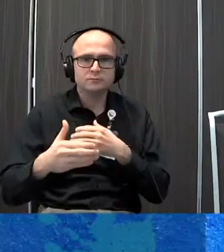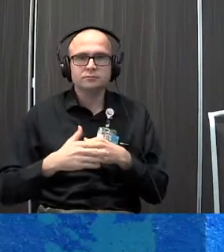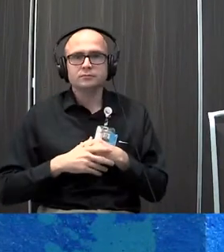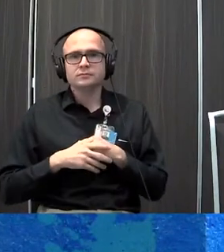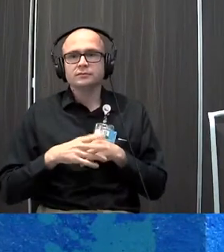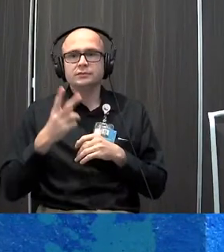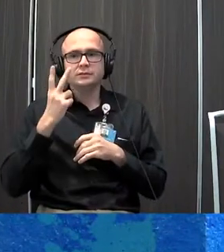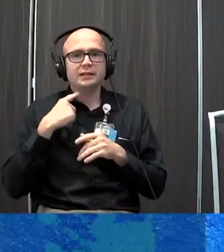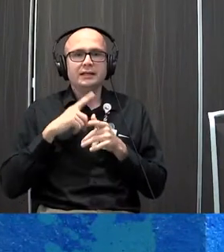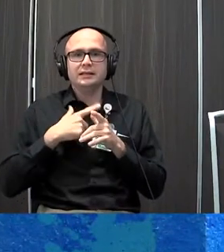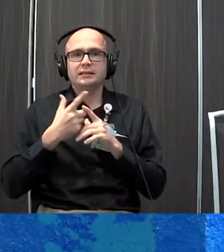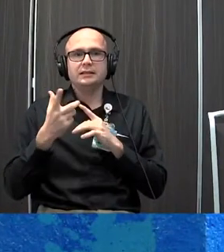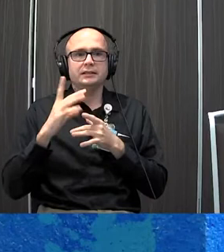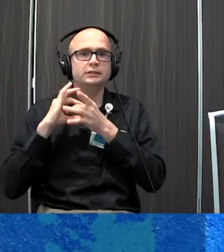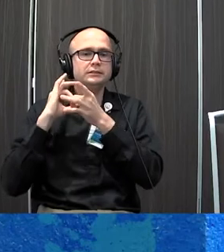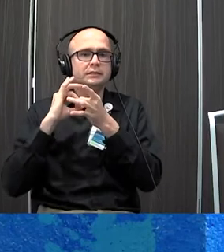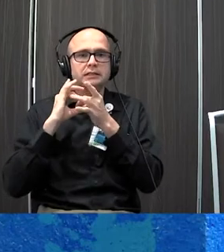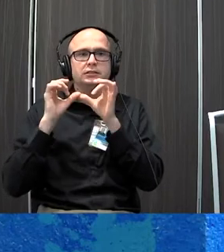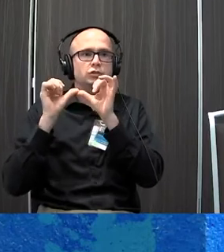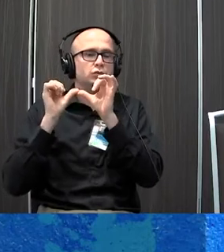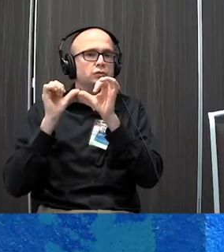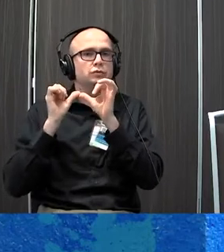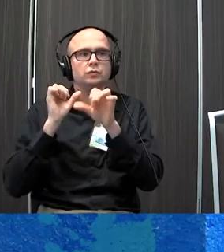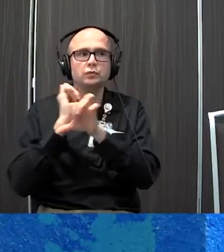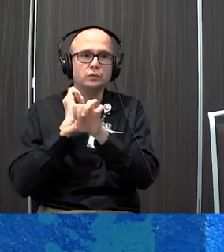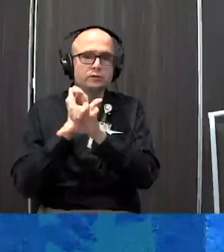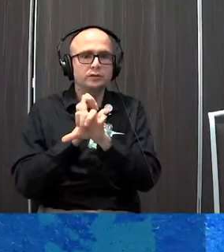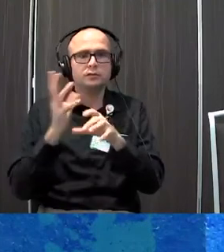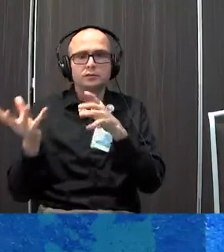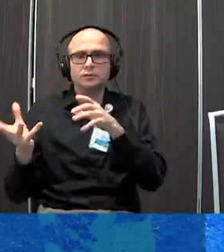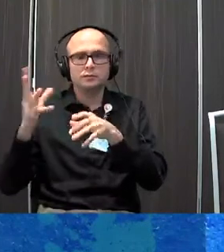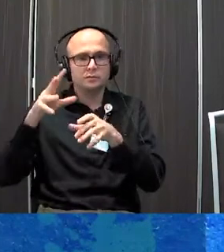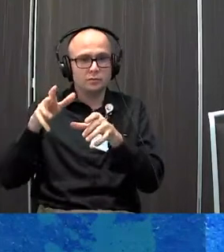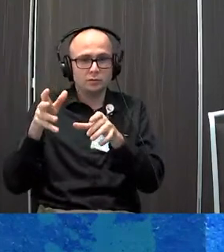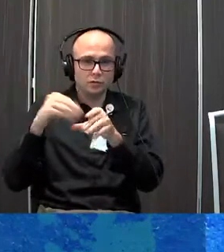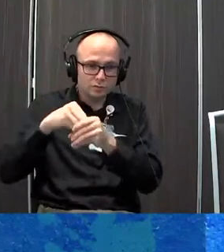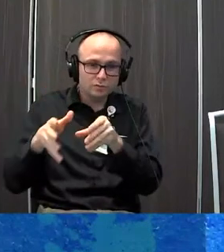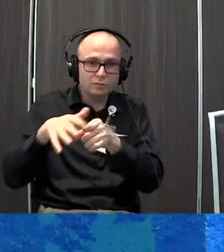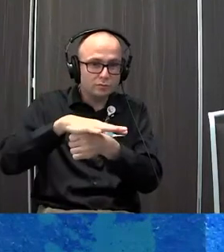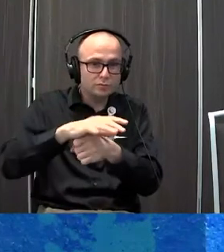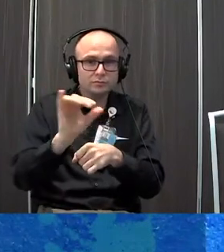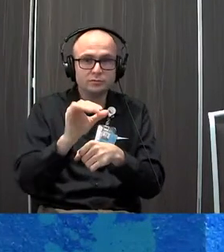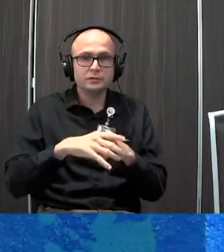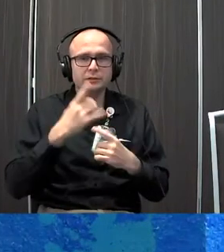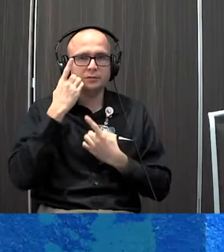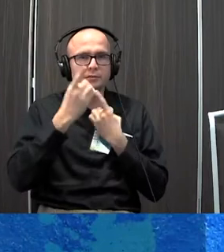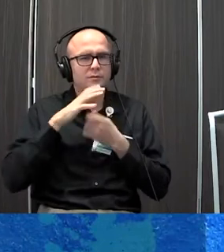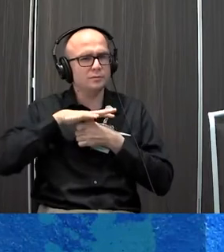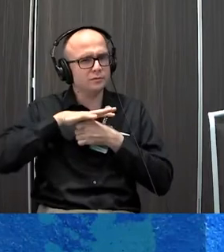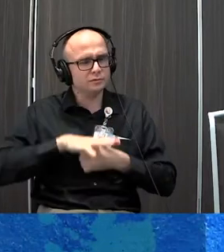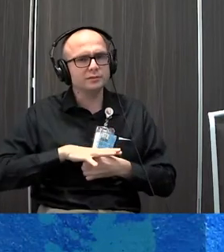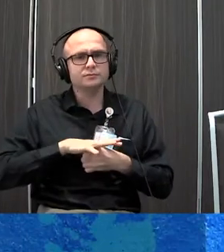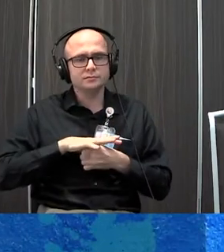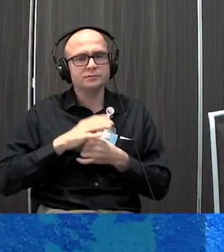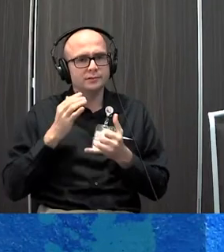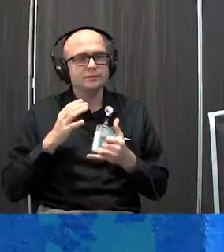so you layer on just the time of connectivity in the addition to the global pandemic. And you think about the level of stress that